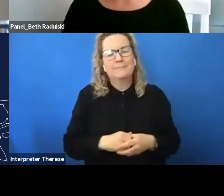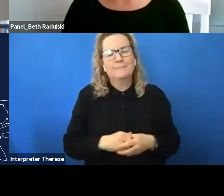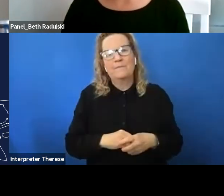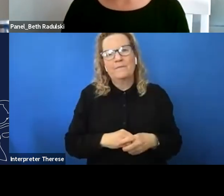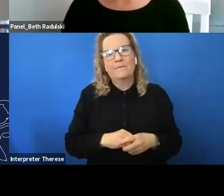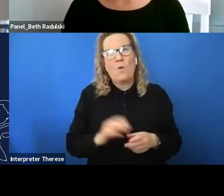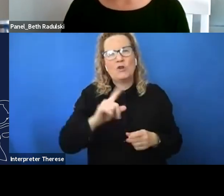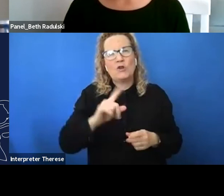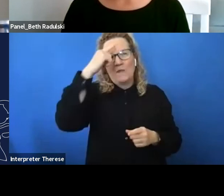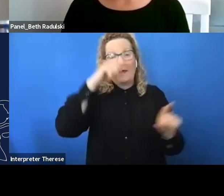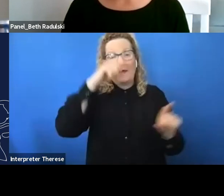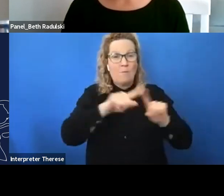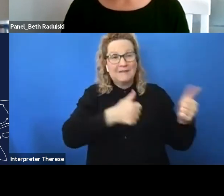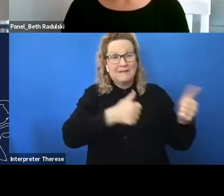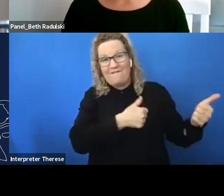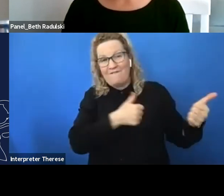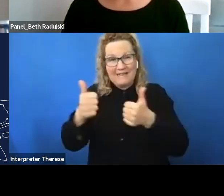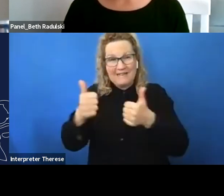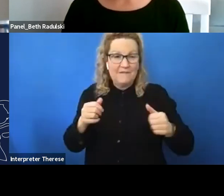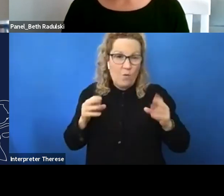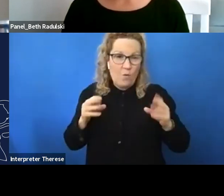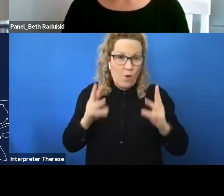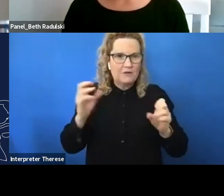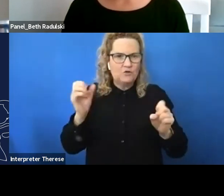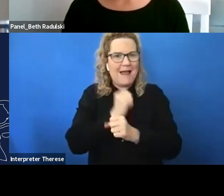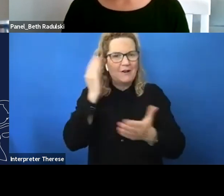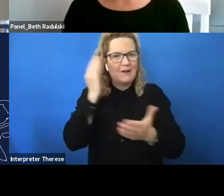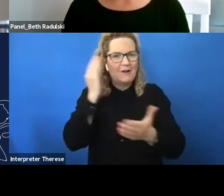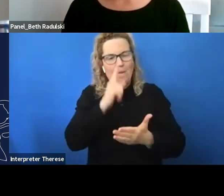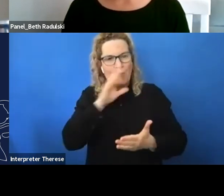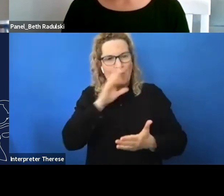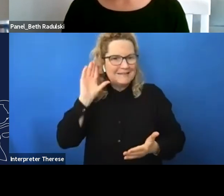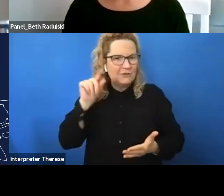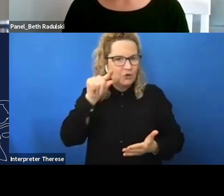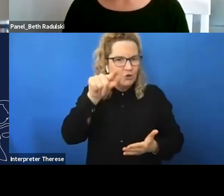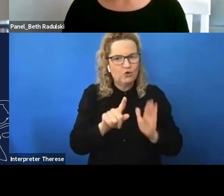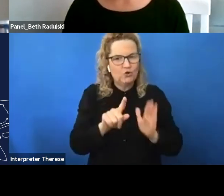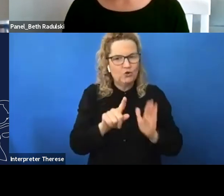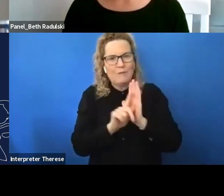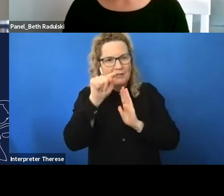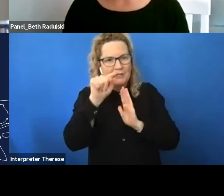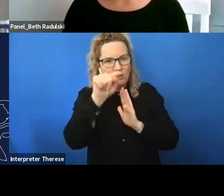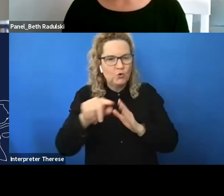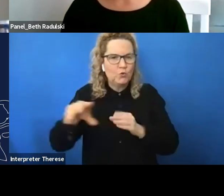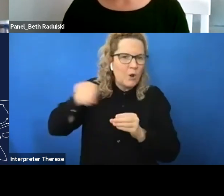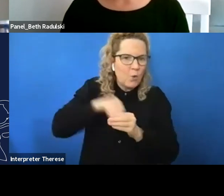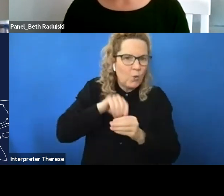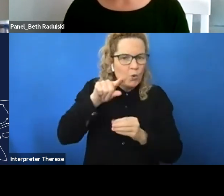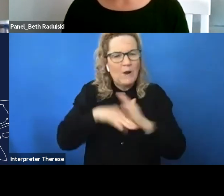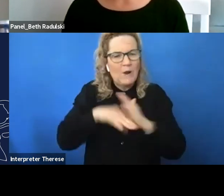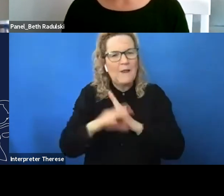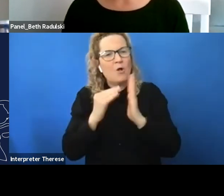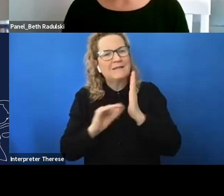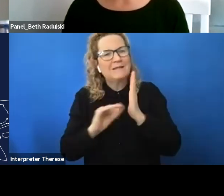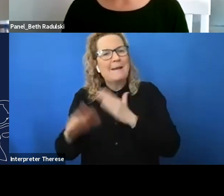effective way to make sure you are heard and included and represented in those policies and practices and